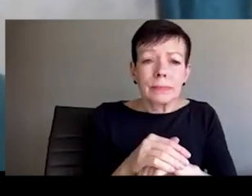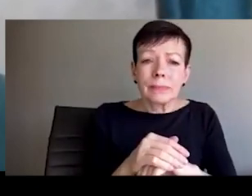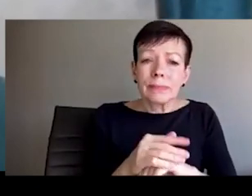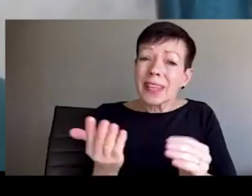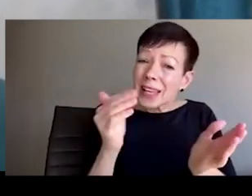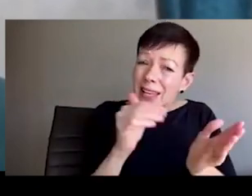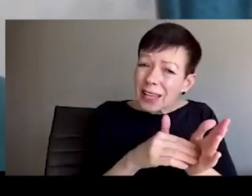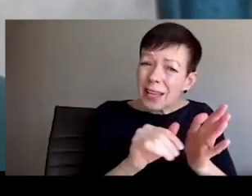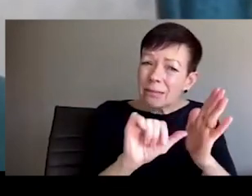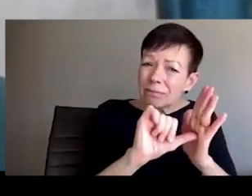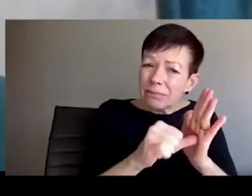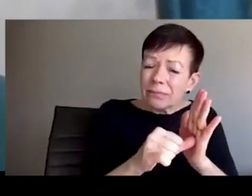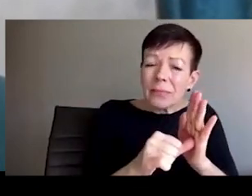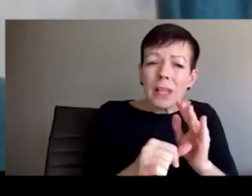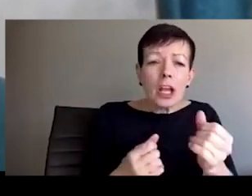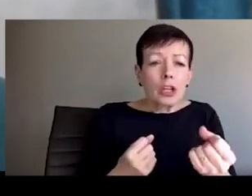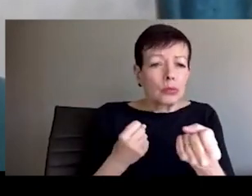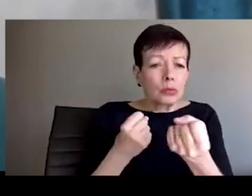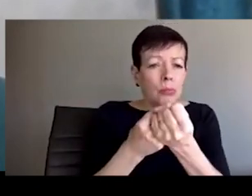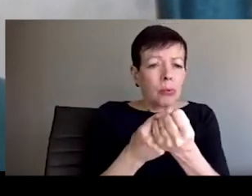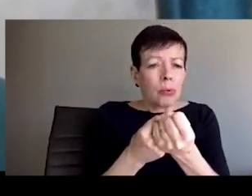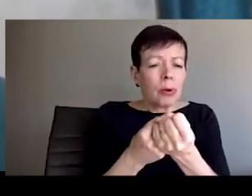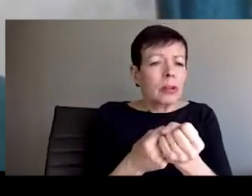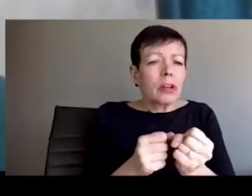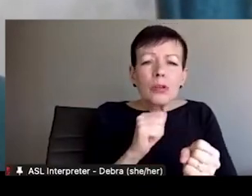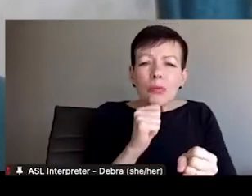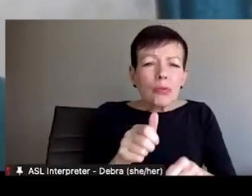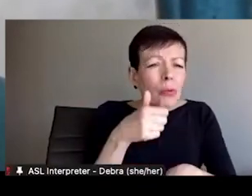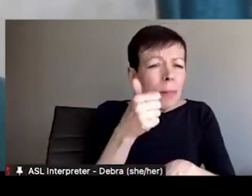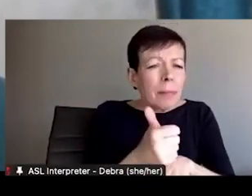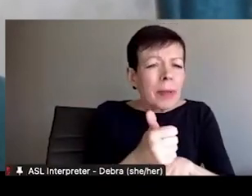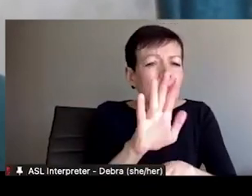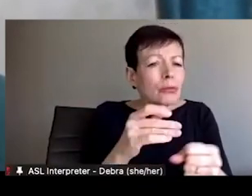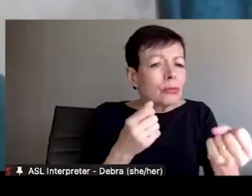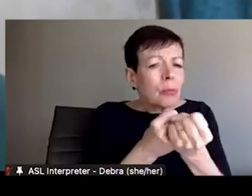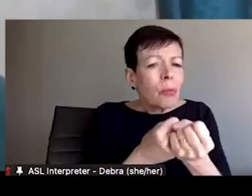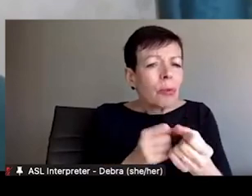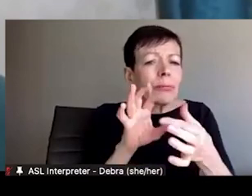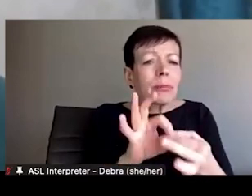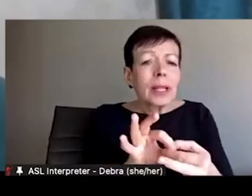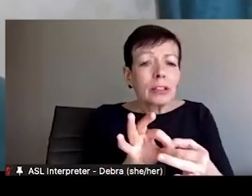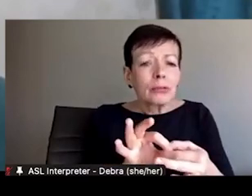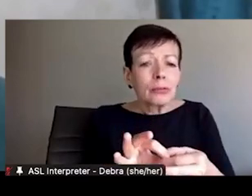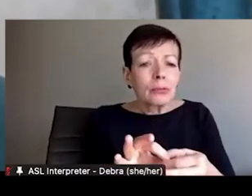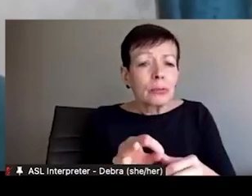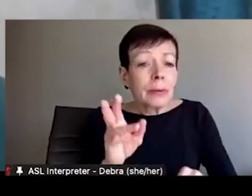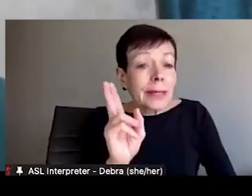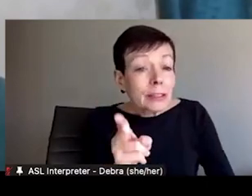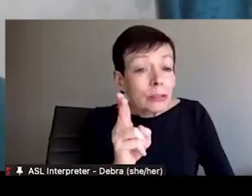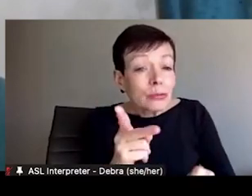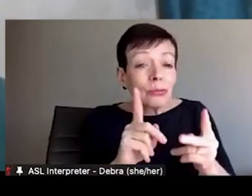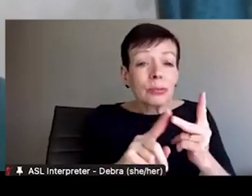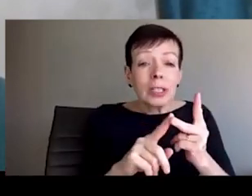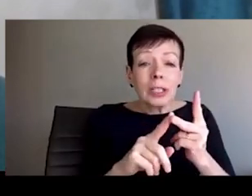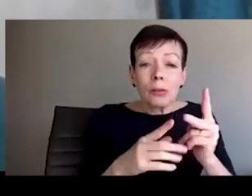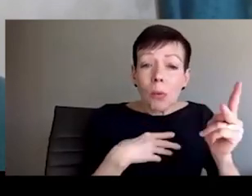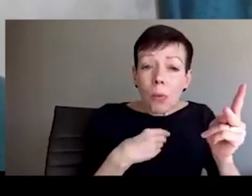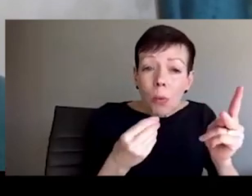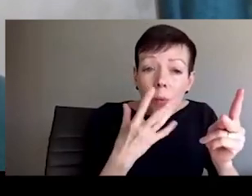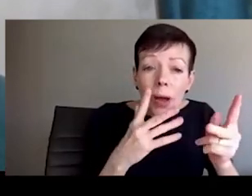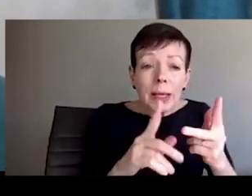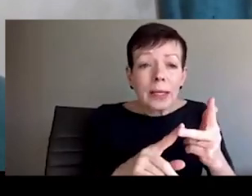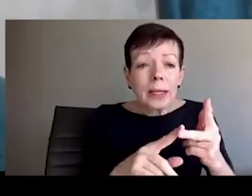the refugees based on where they come from or their religion or color of skin. However,